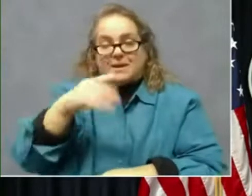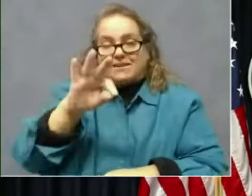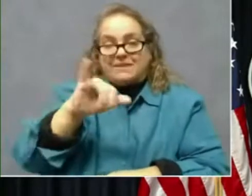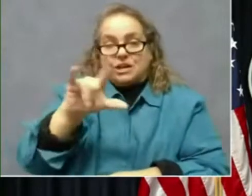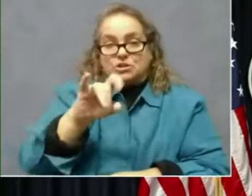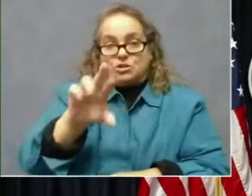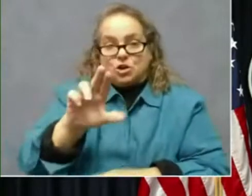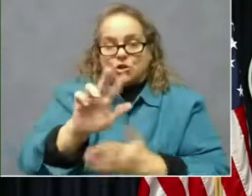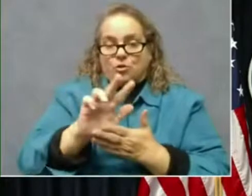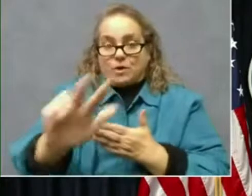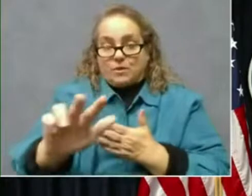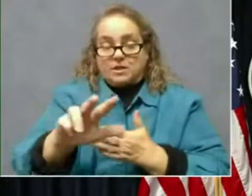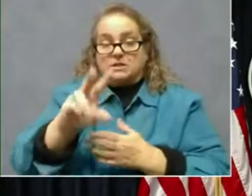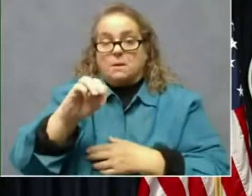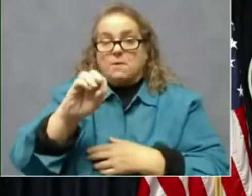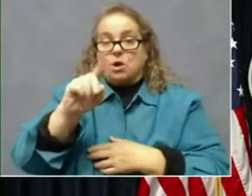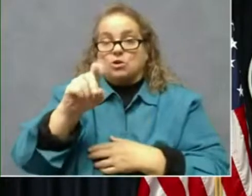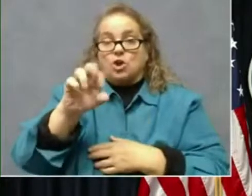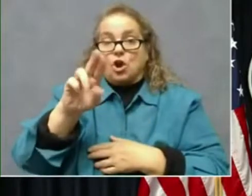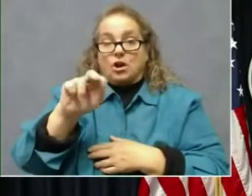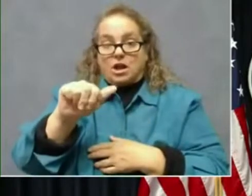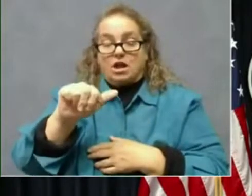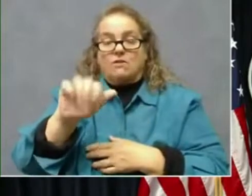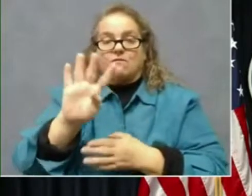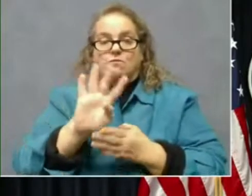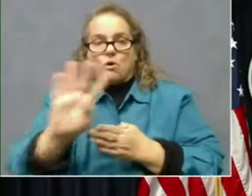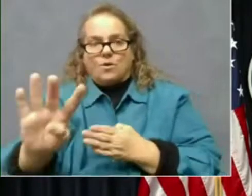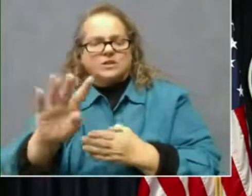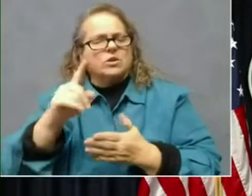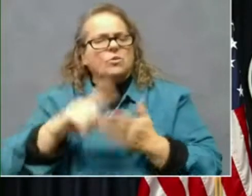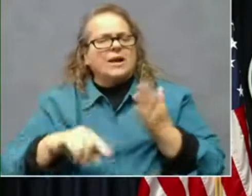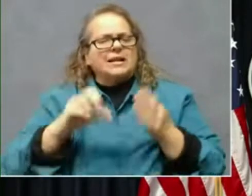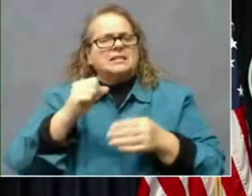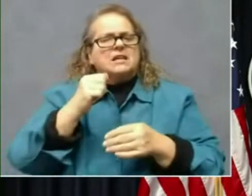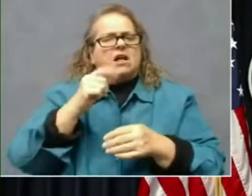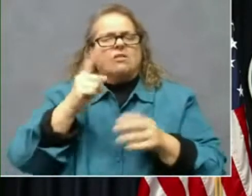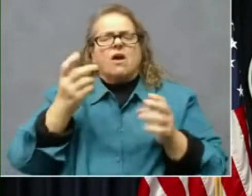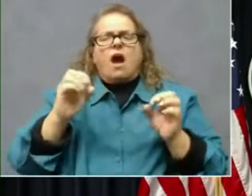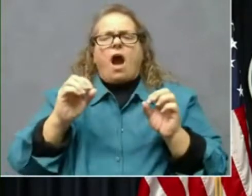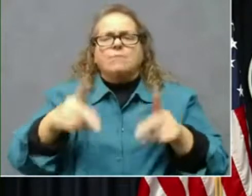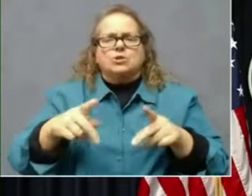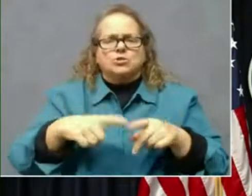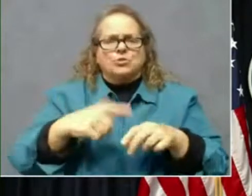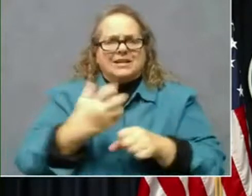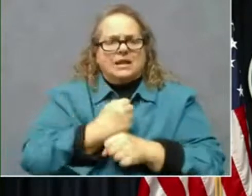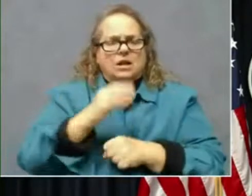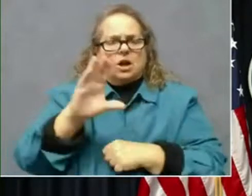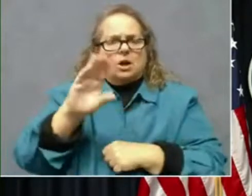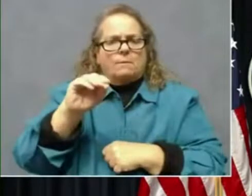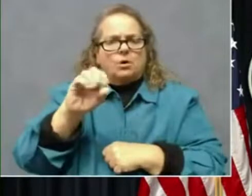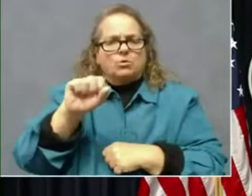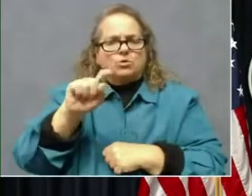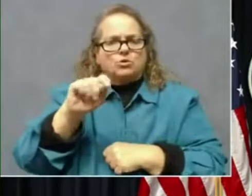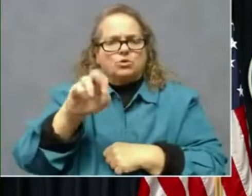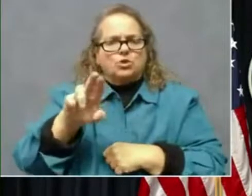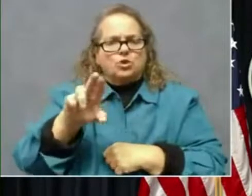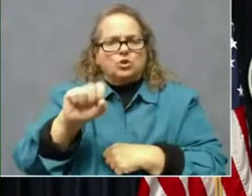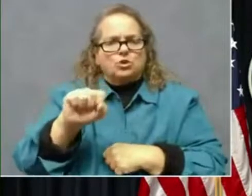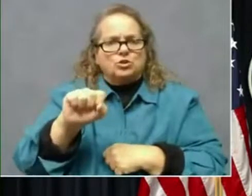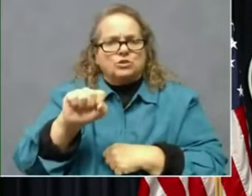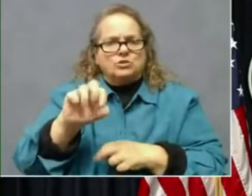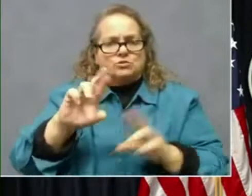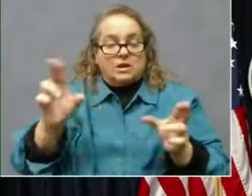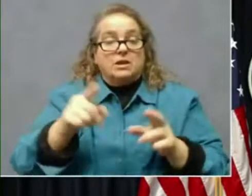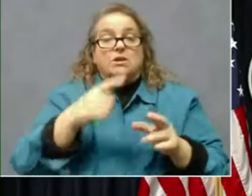Moderna's at four, but what is the window of opportunity for getting those boosters? Thank you. Uh, right now,